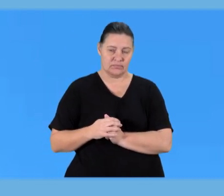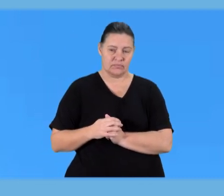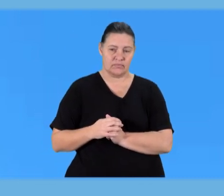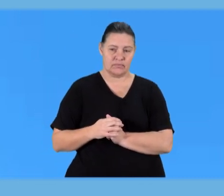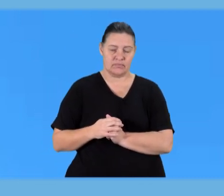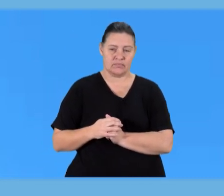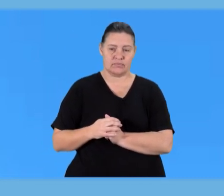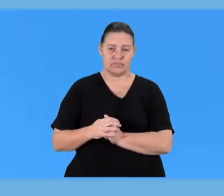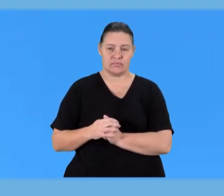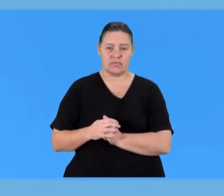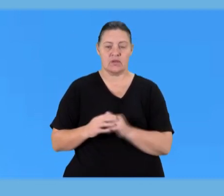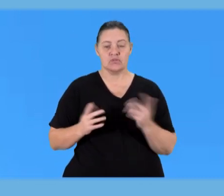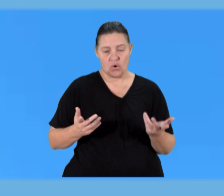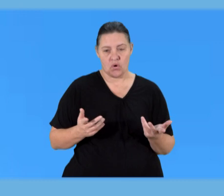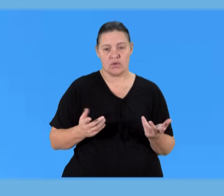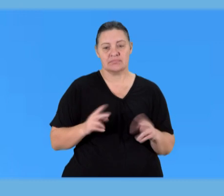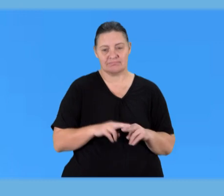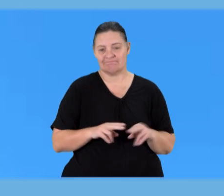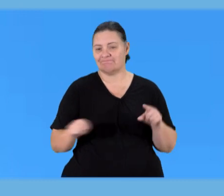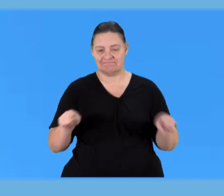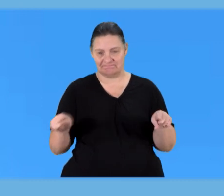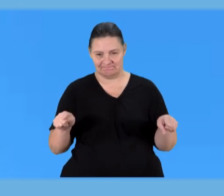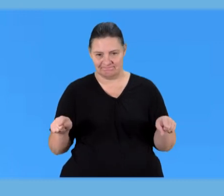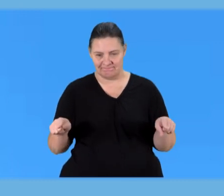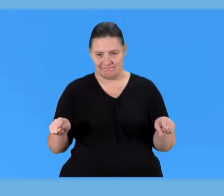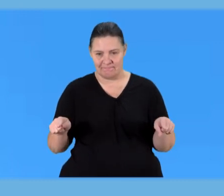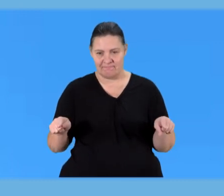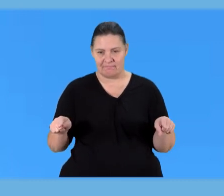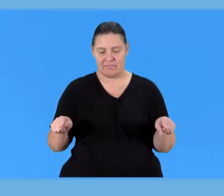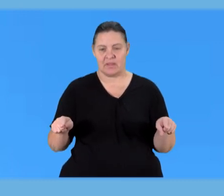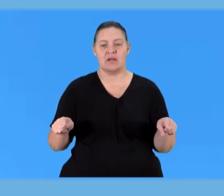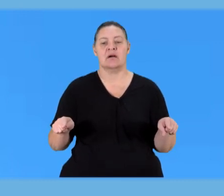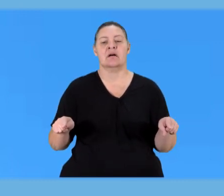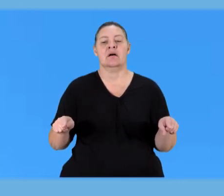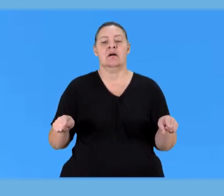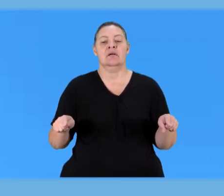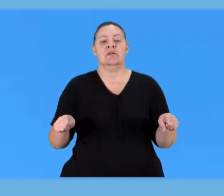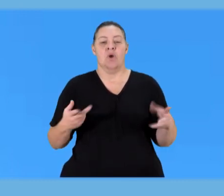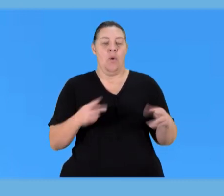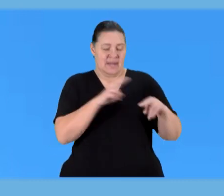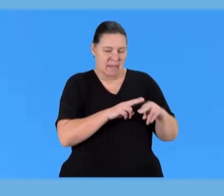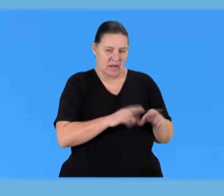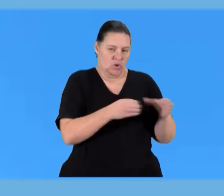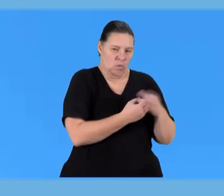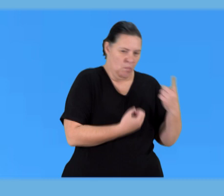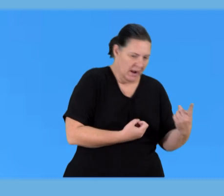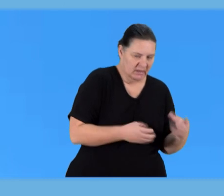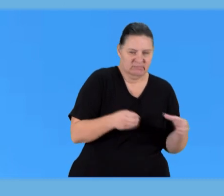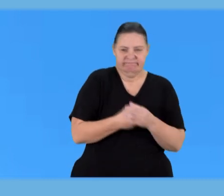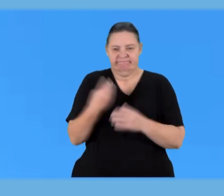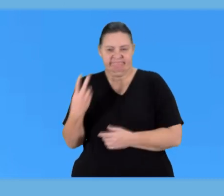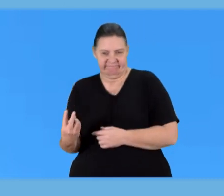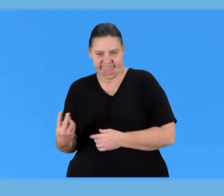to be m2o where the m is going to denote the metal from group one and if that the metal is found from group two